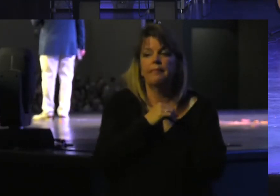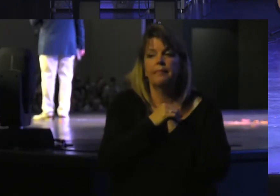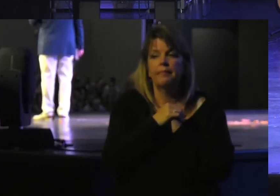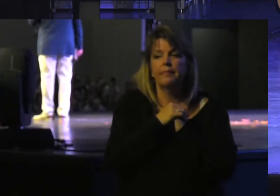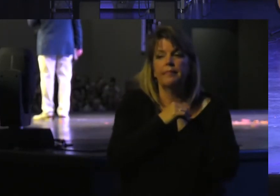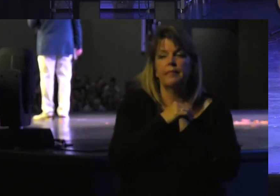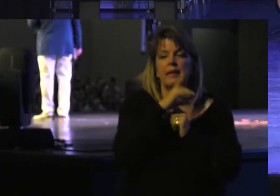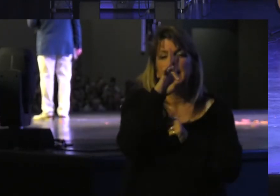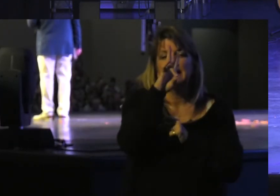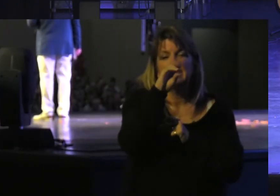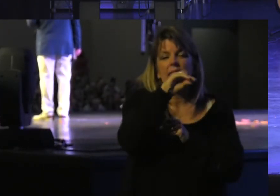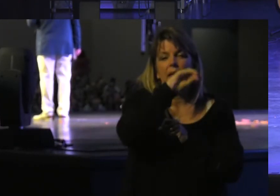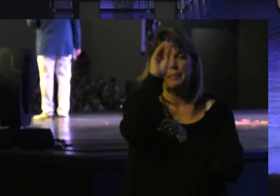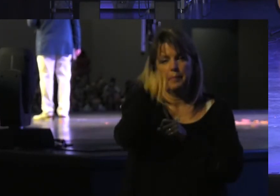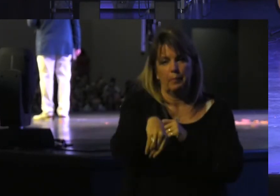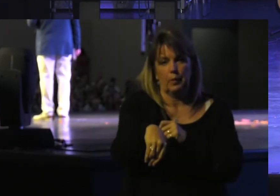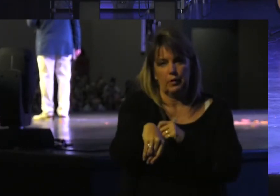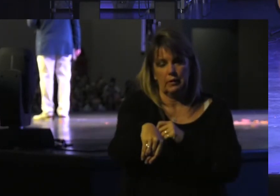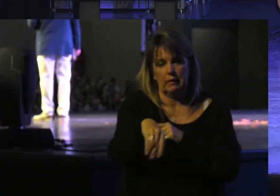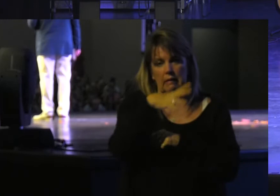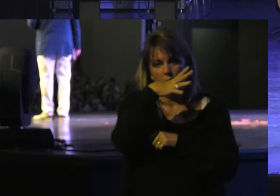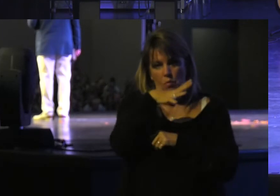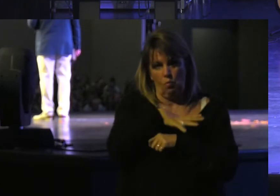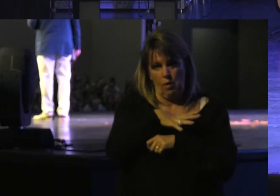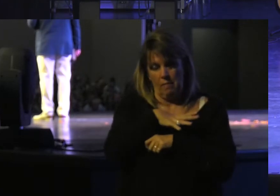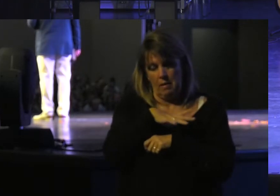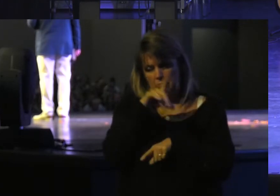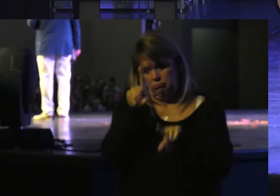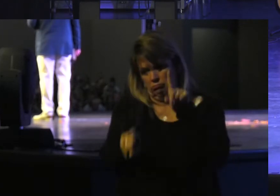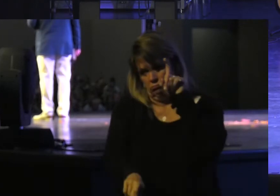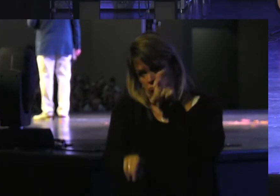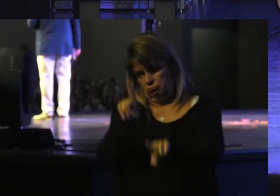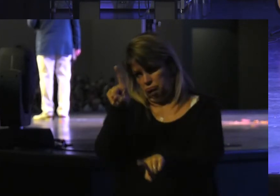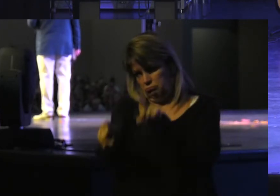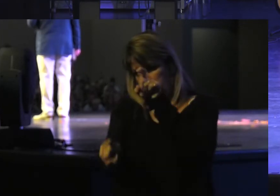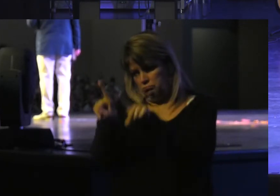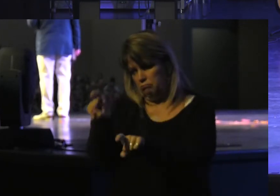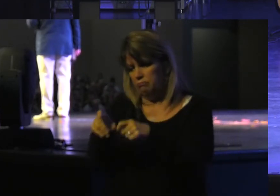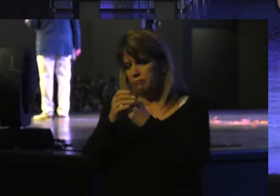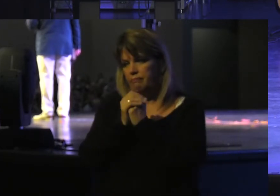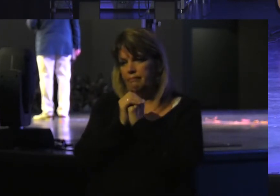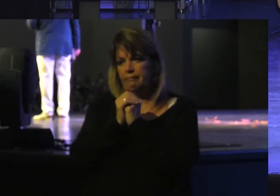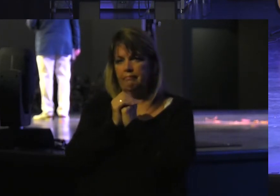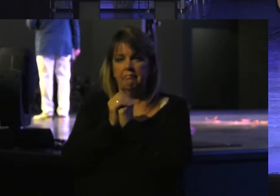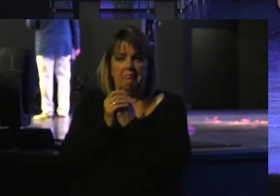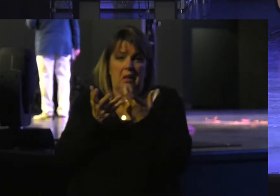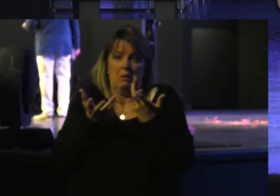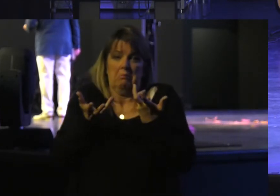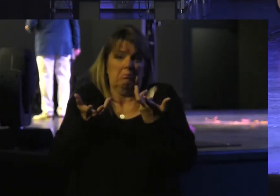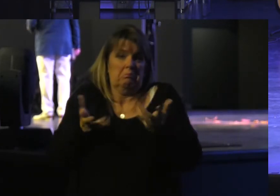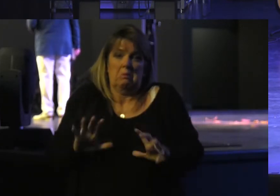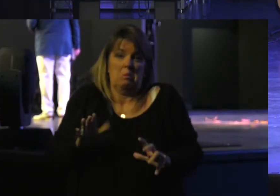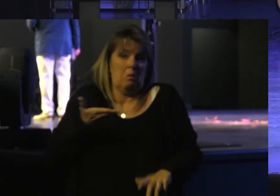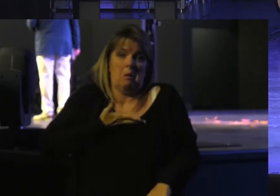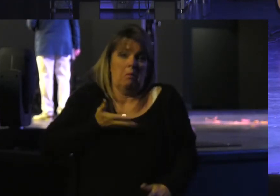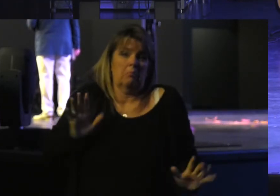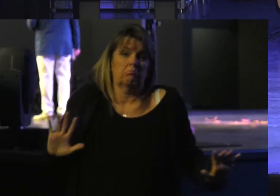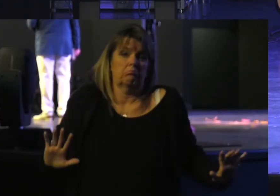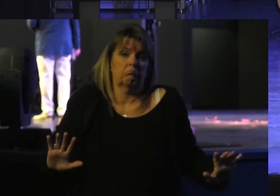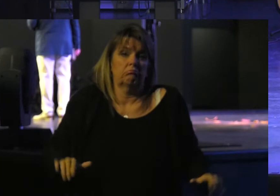70% Of the Women Surveyed Said they Just didn't Want a Baby